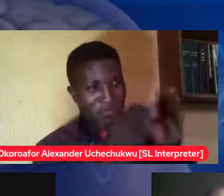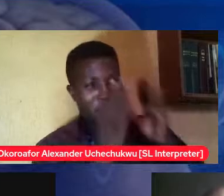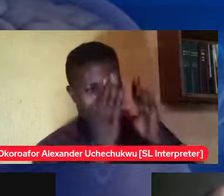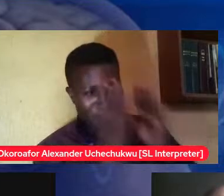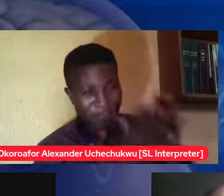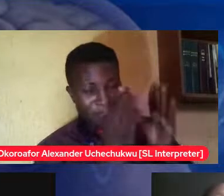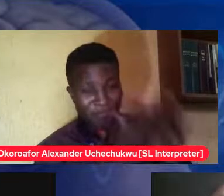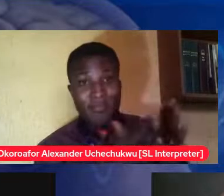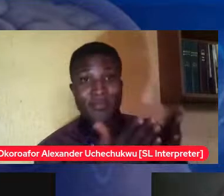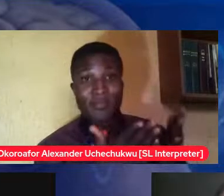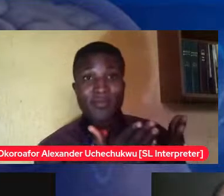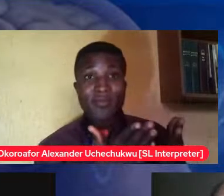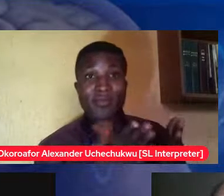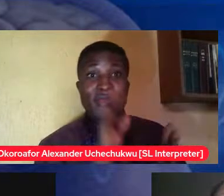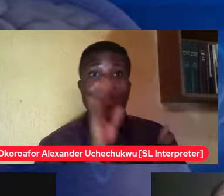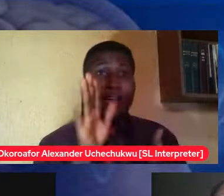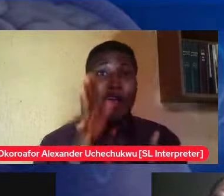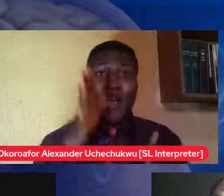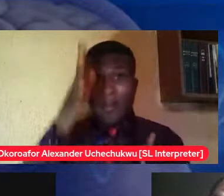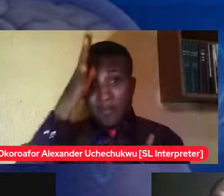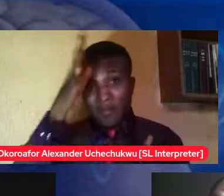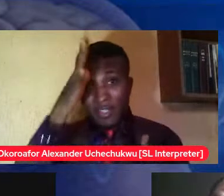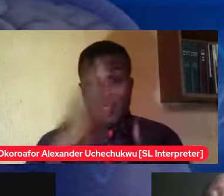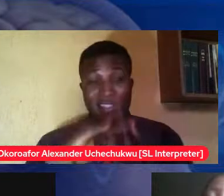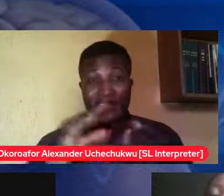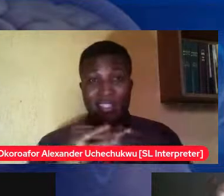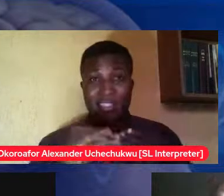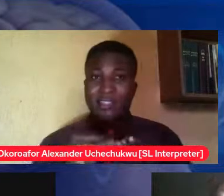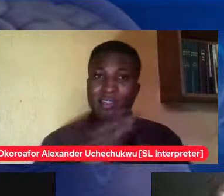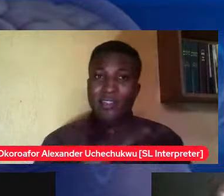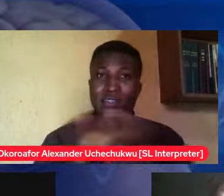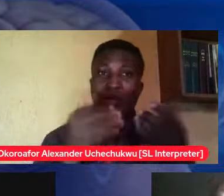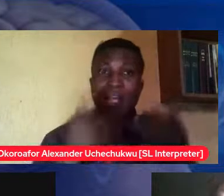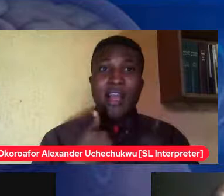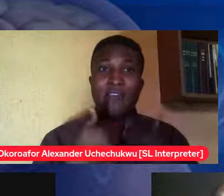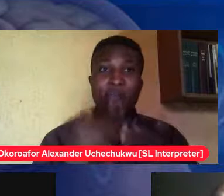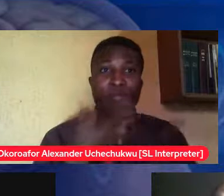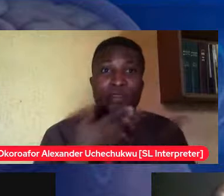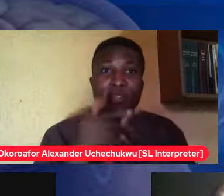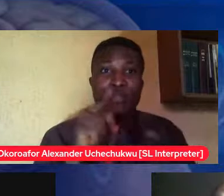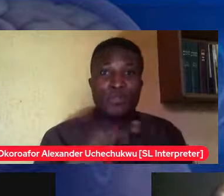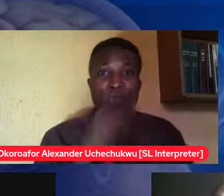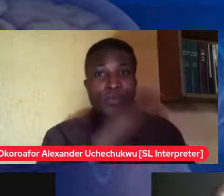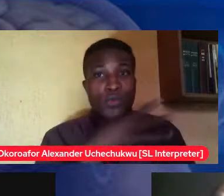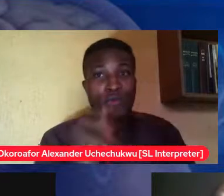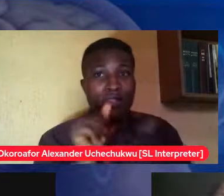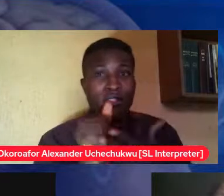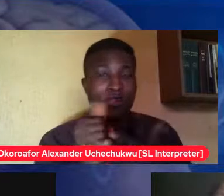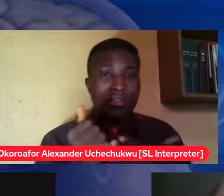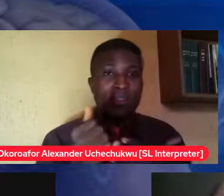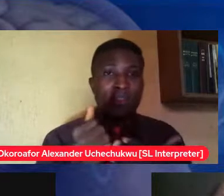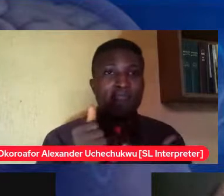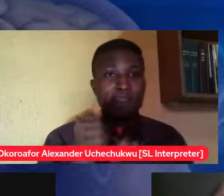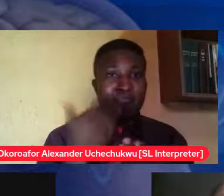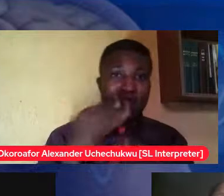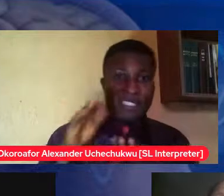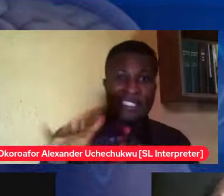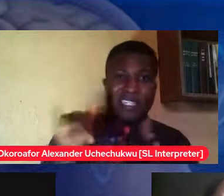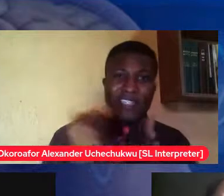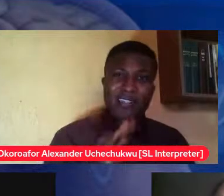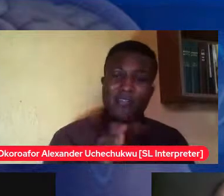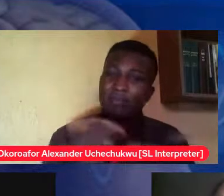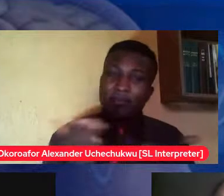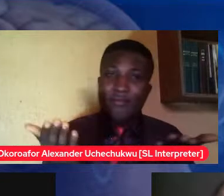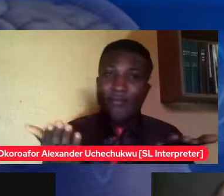said that he did not have money to waste on a child that was disabled here we are now now so everybody has laid their bed all lying